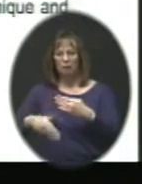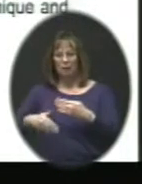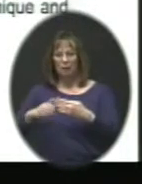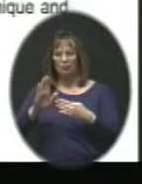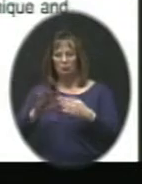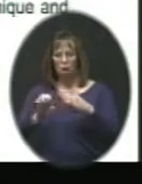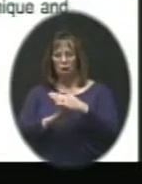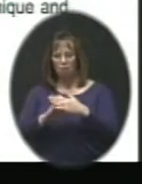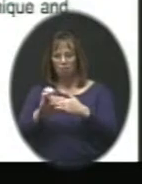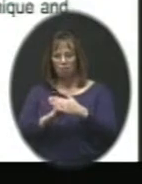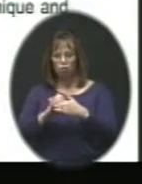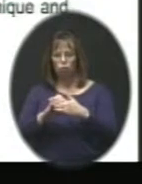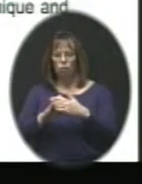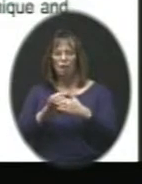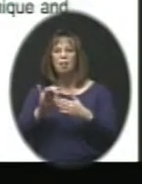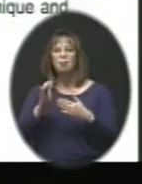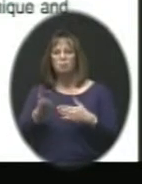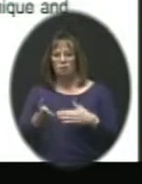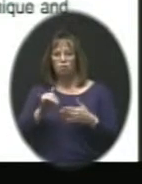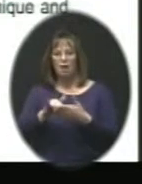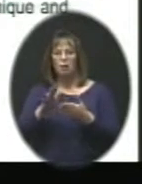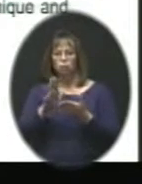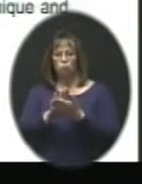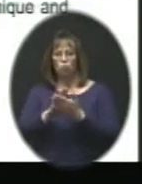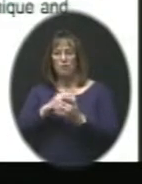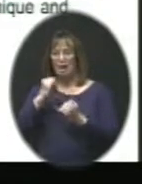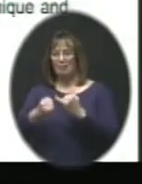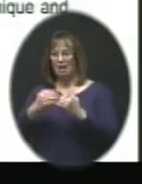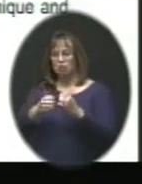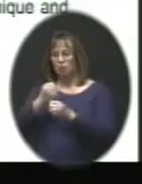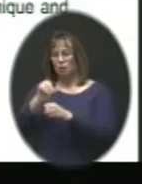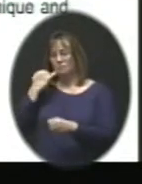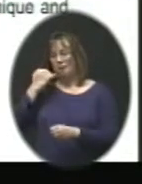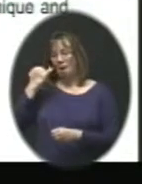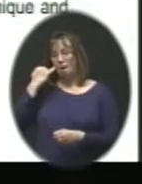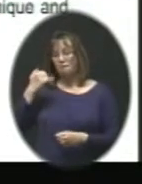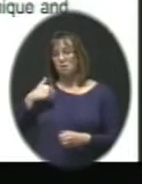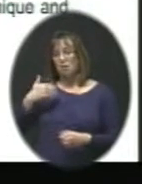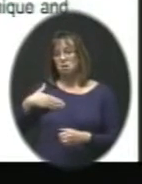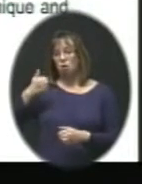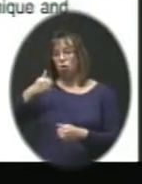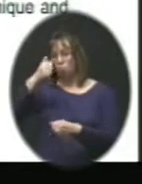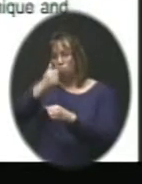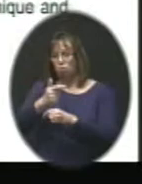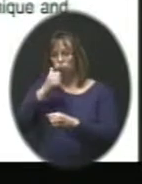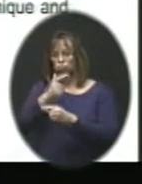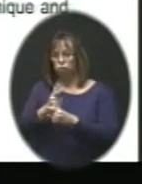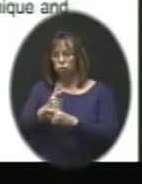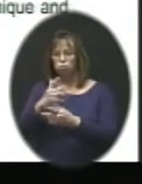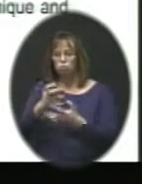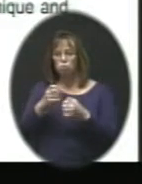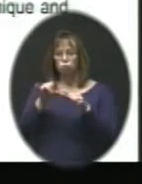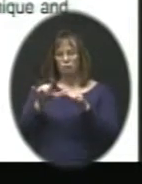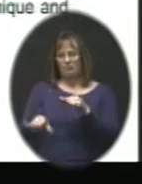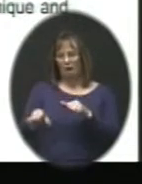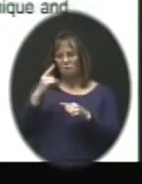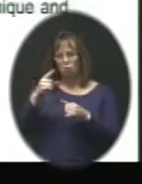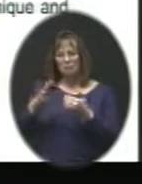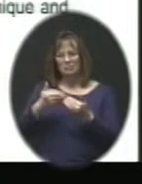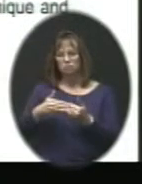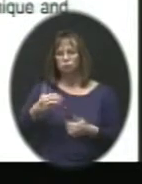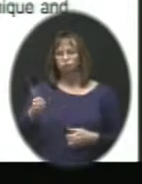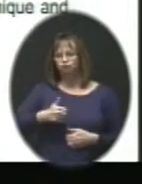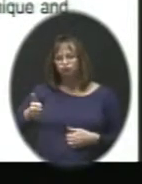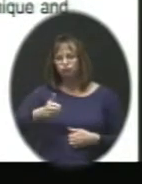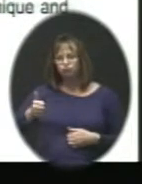career there. And even for that last year, if there were younger siblings that also wanted to stay for ease of transportation and just some continuity,